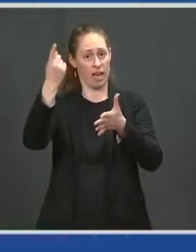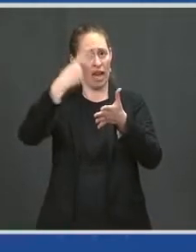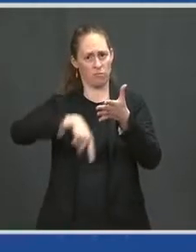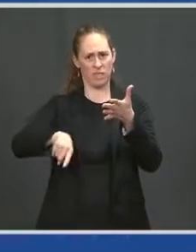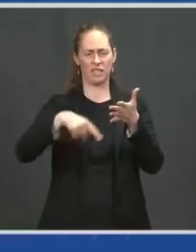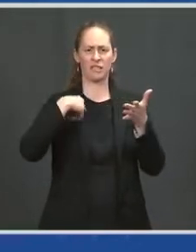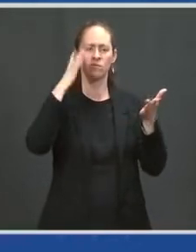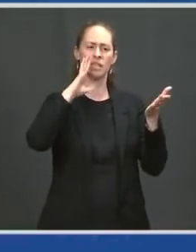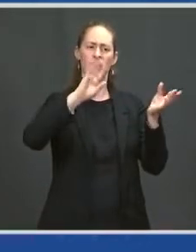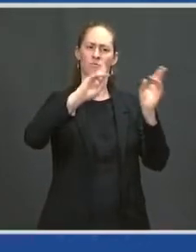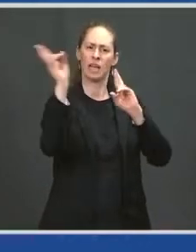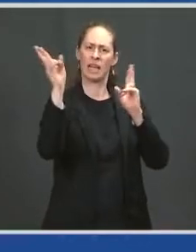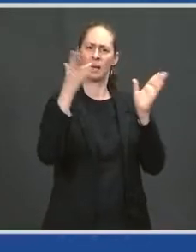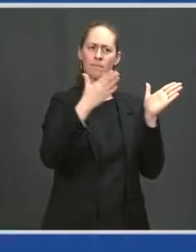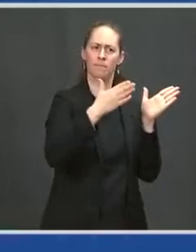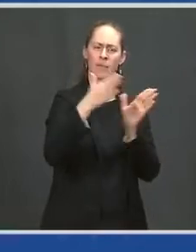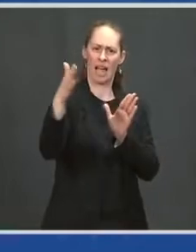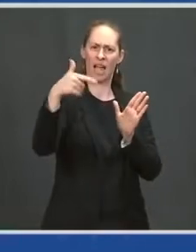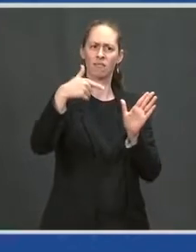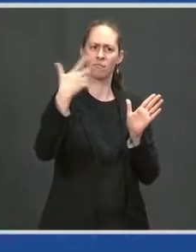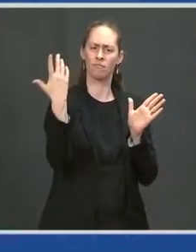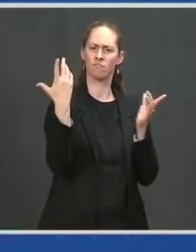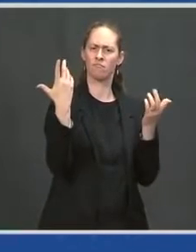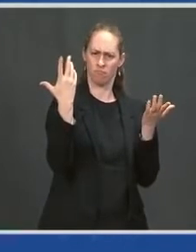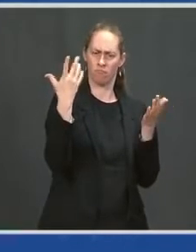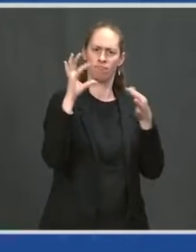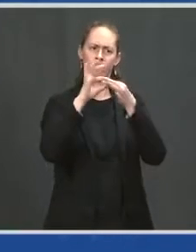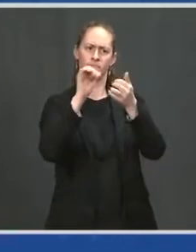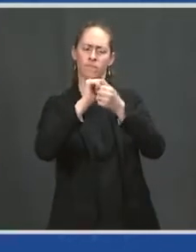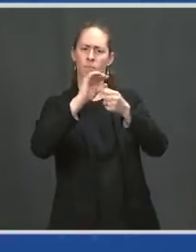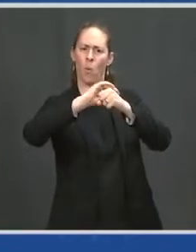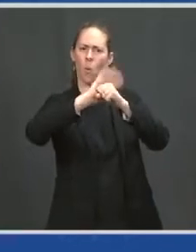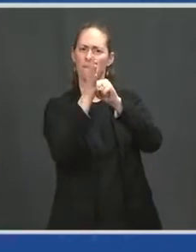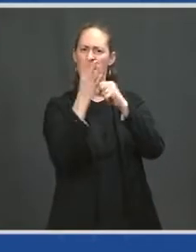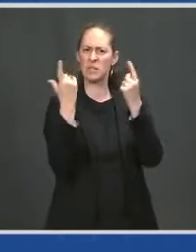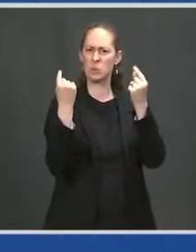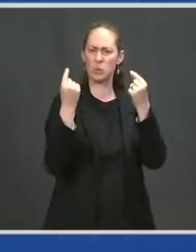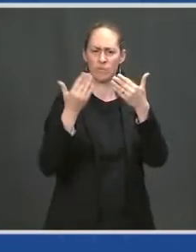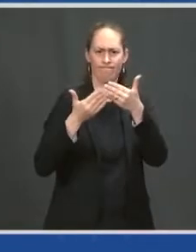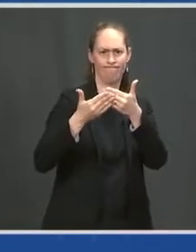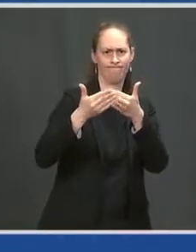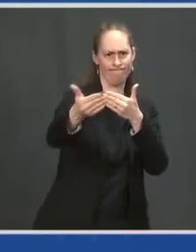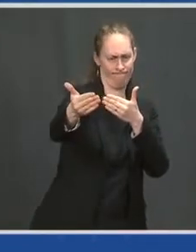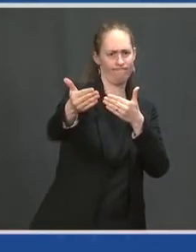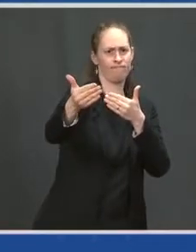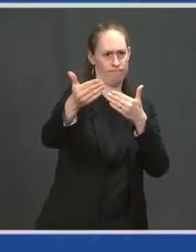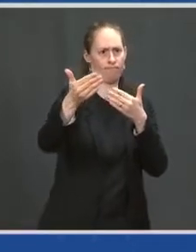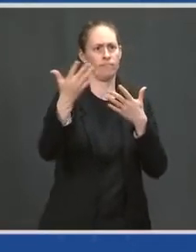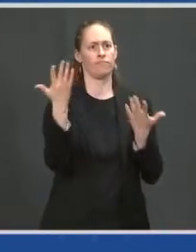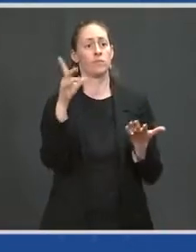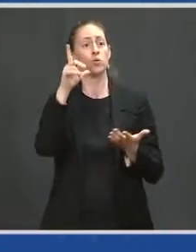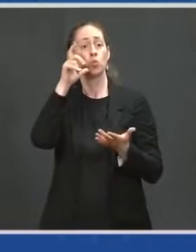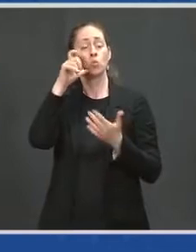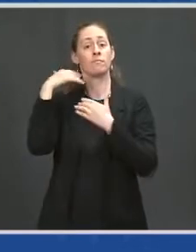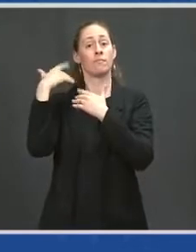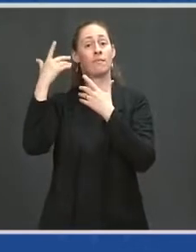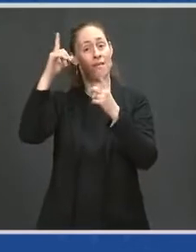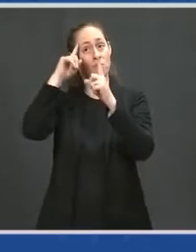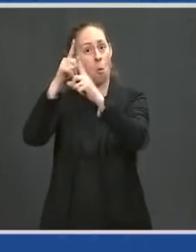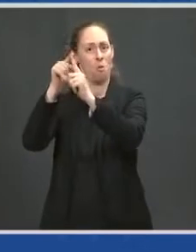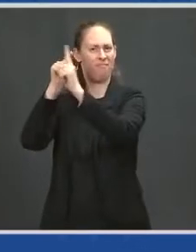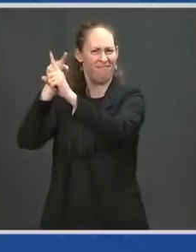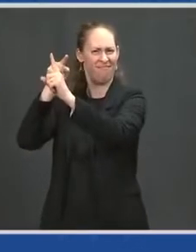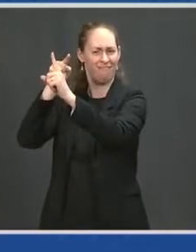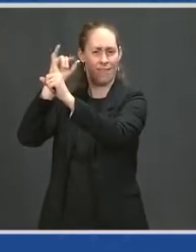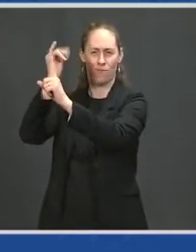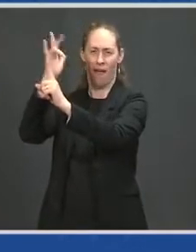to continue our fight against COVID-19 to get us to July 4th. This is our target date to